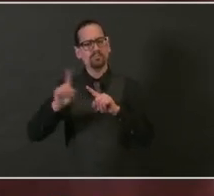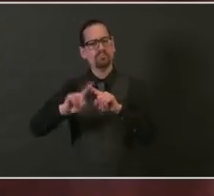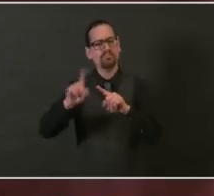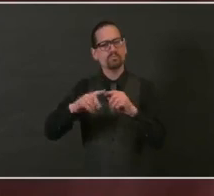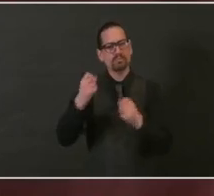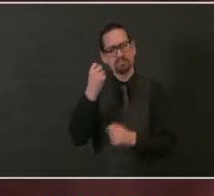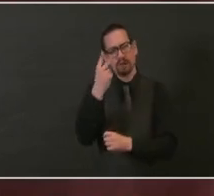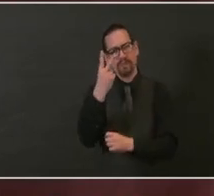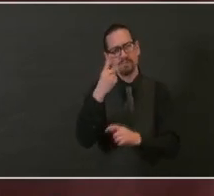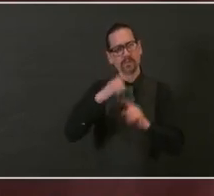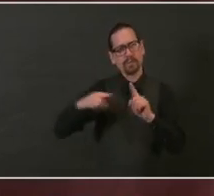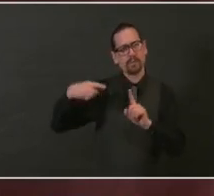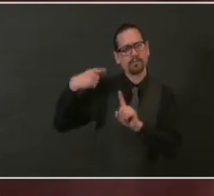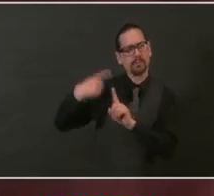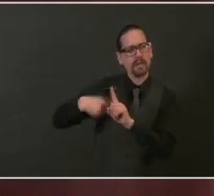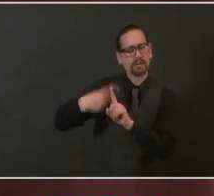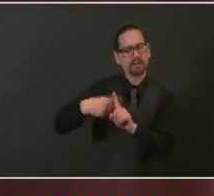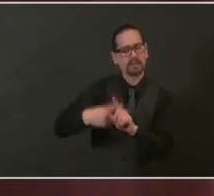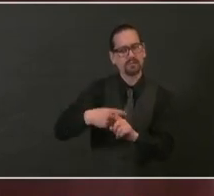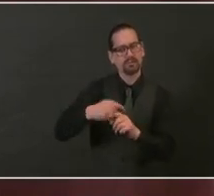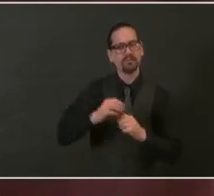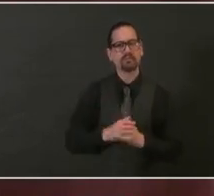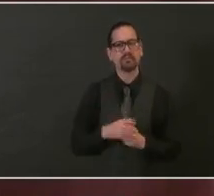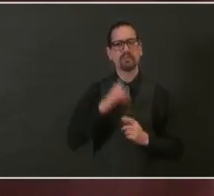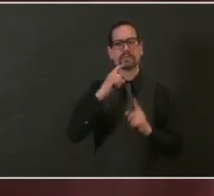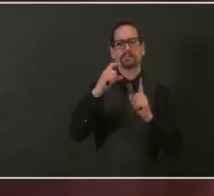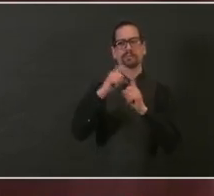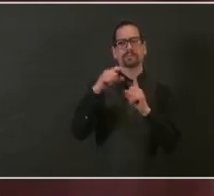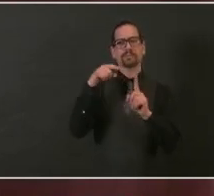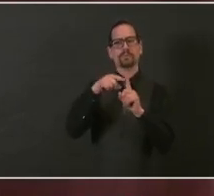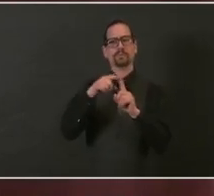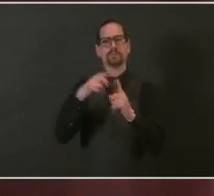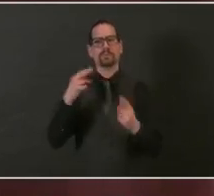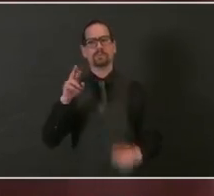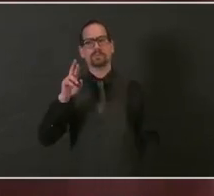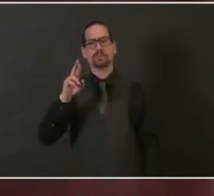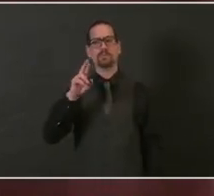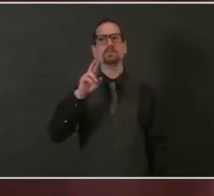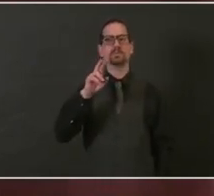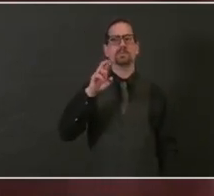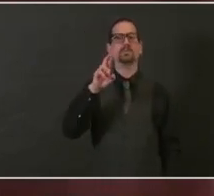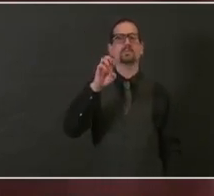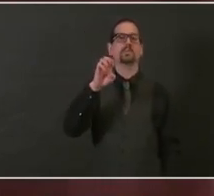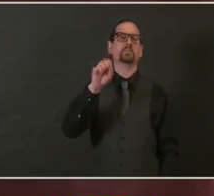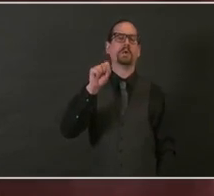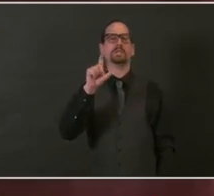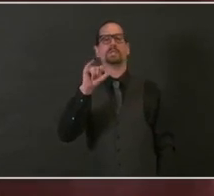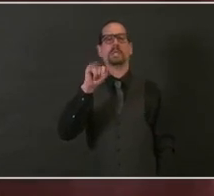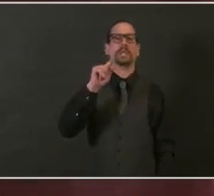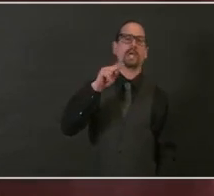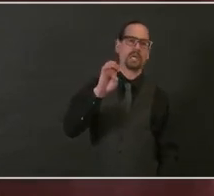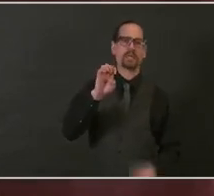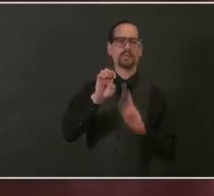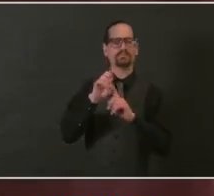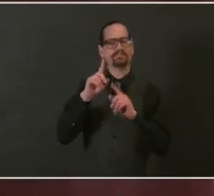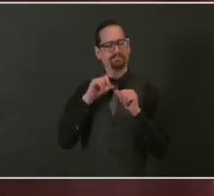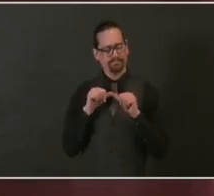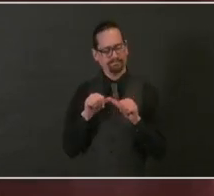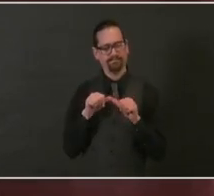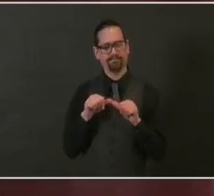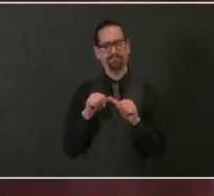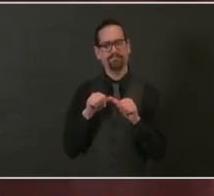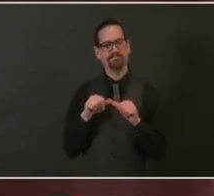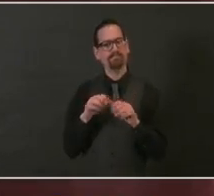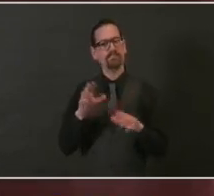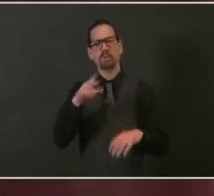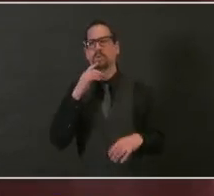resilience, the partnership and cooperation that so many of you have responded with